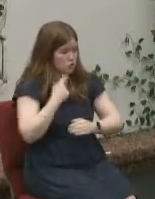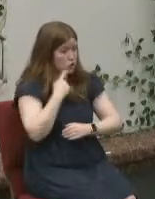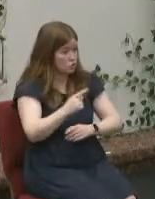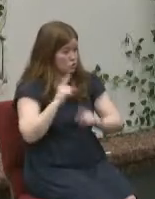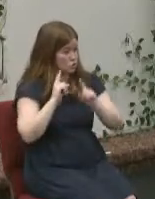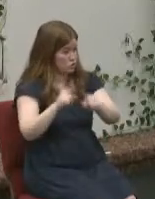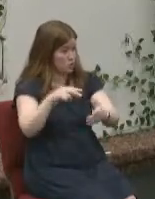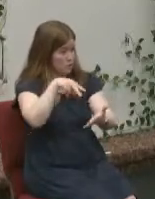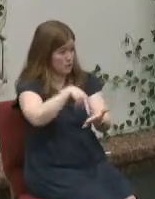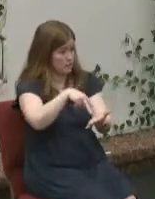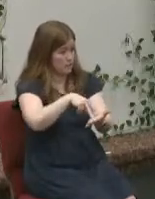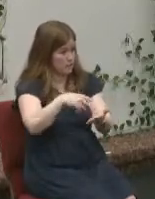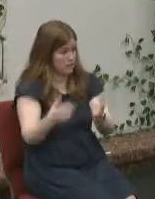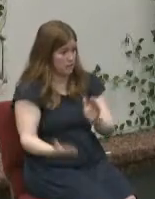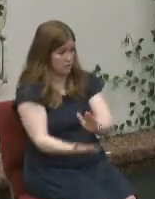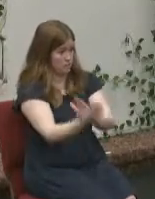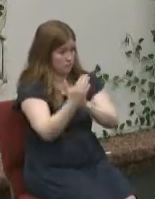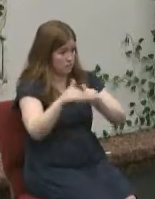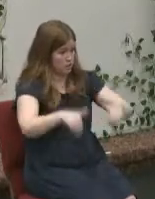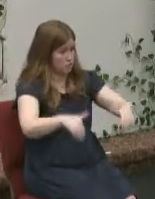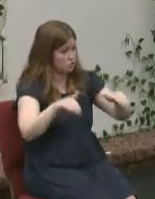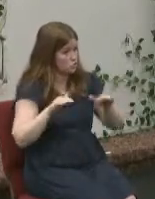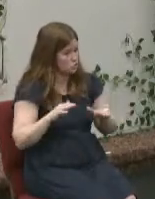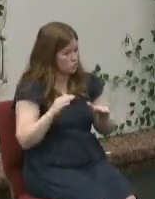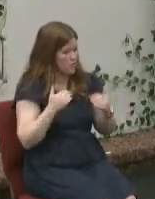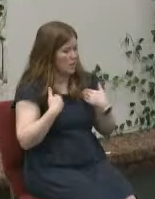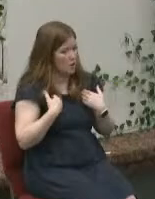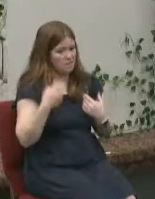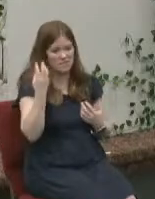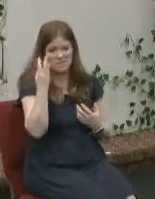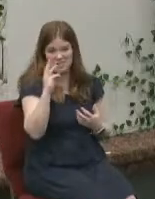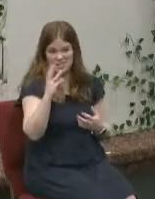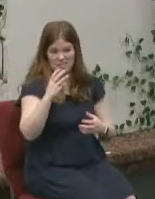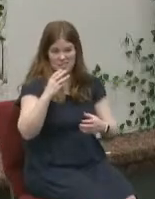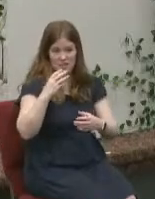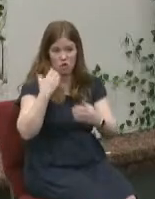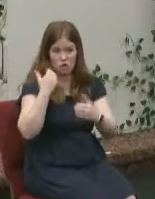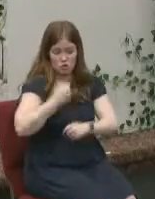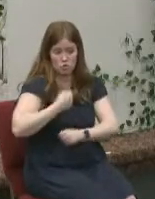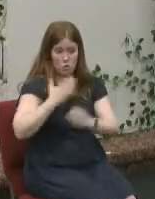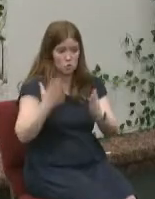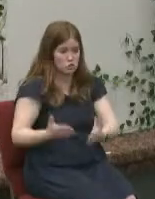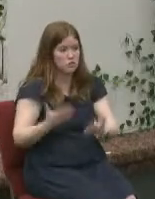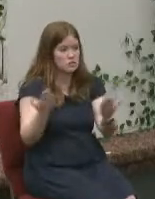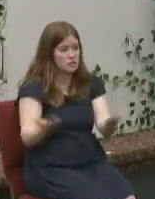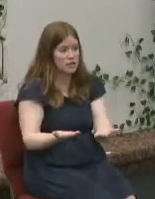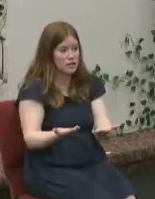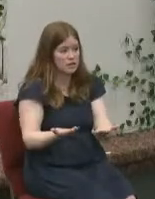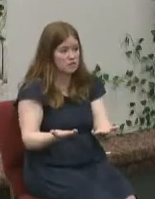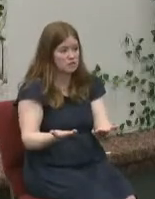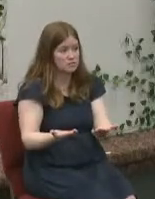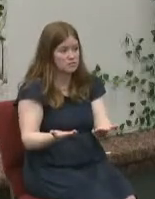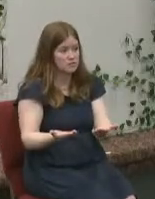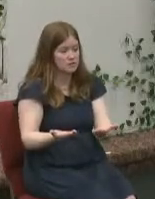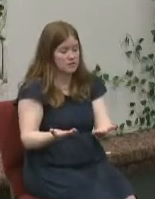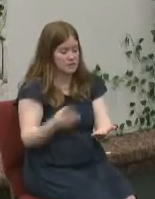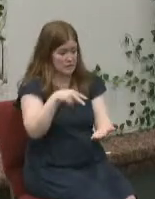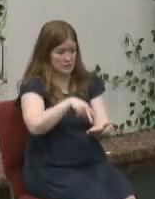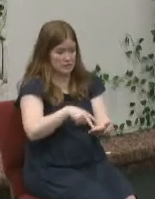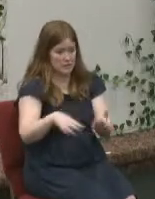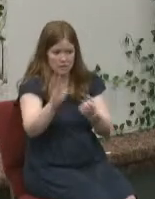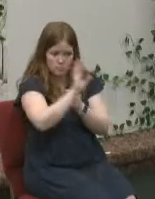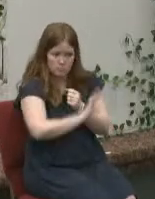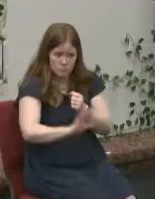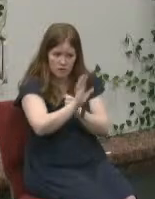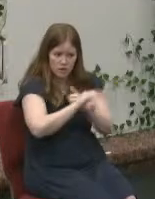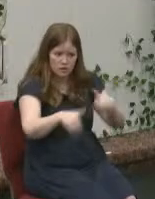tomb it would have been a 16-man unit we portray it with a few soldiers they would have had 16 and here is what